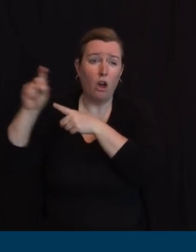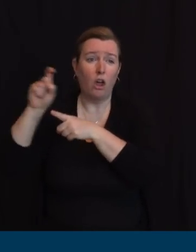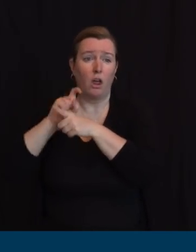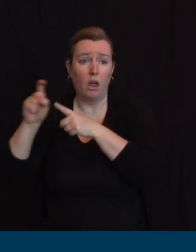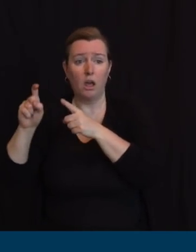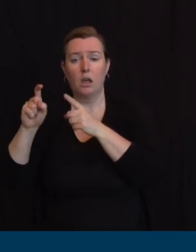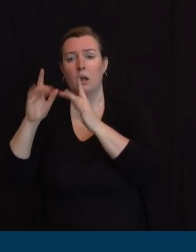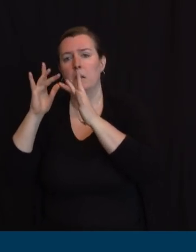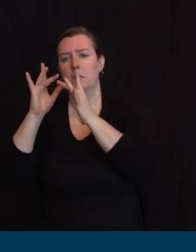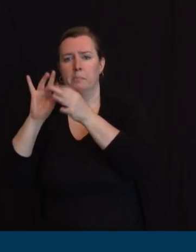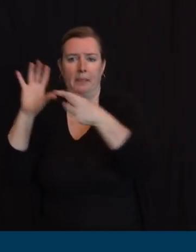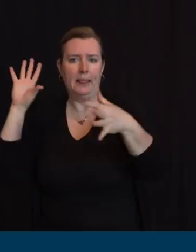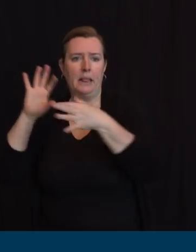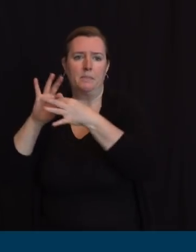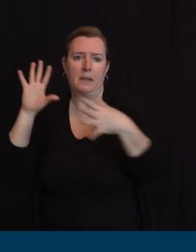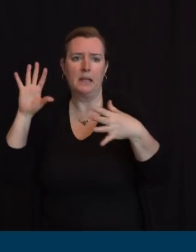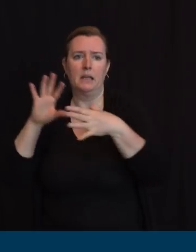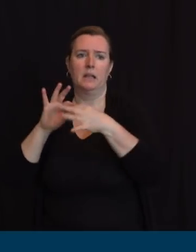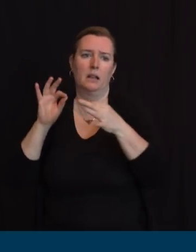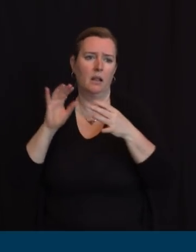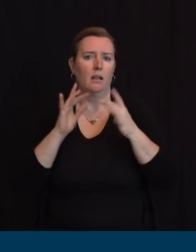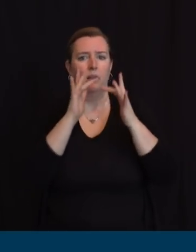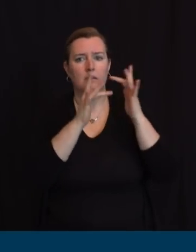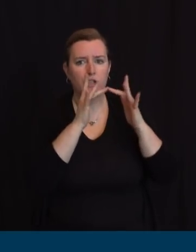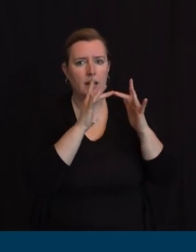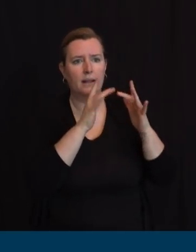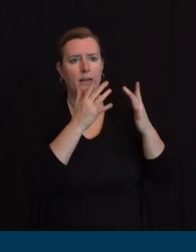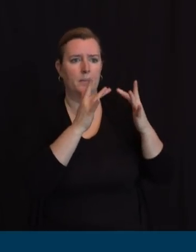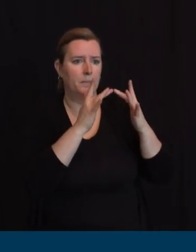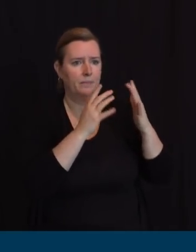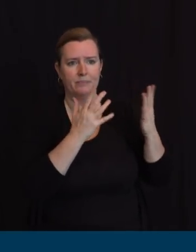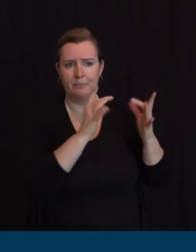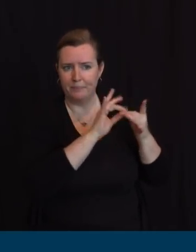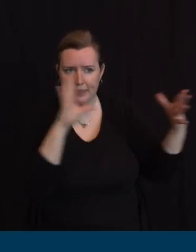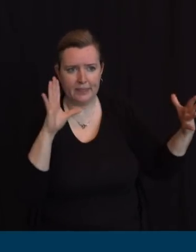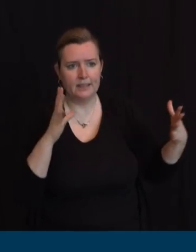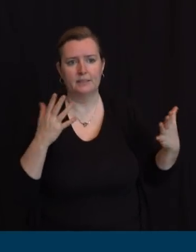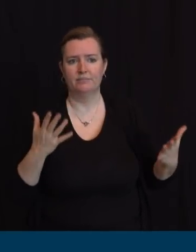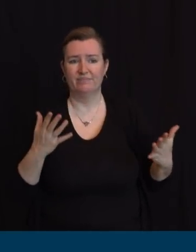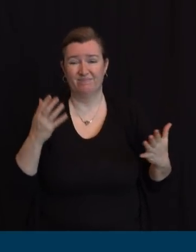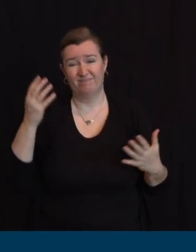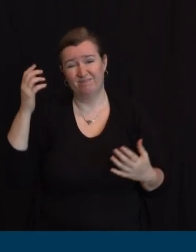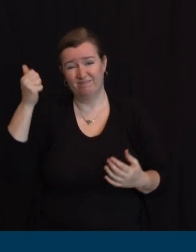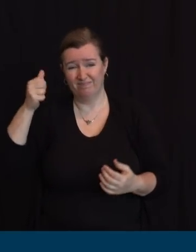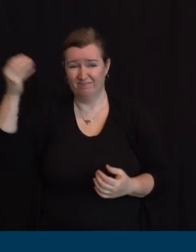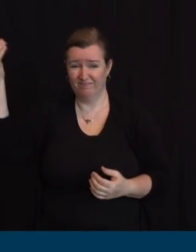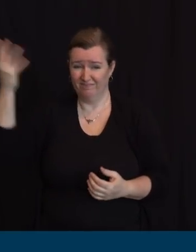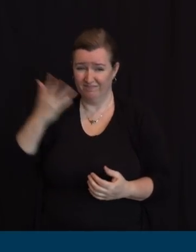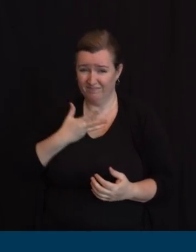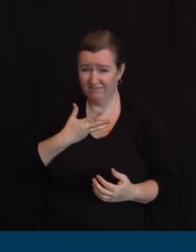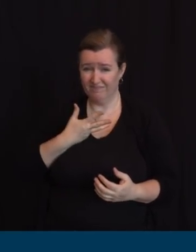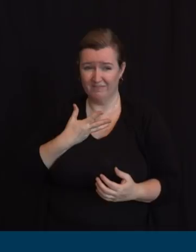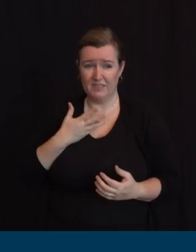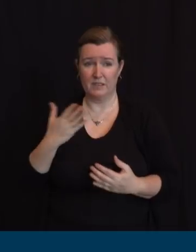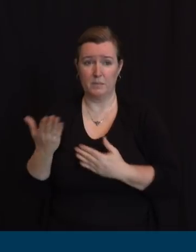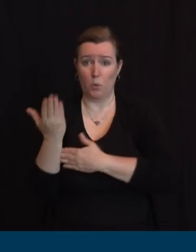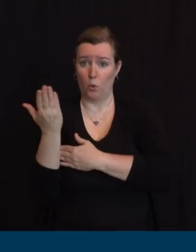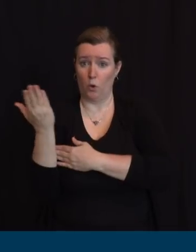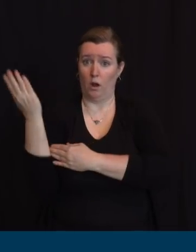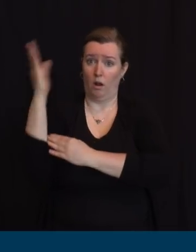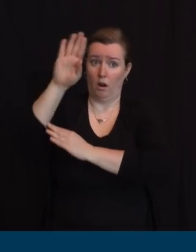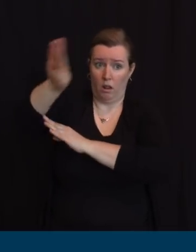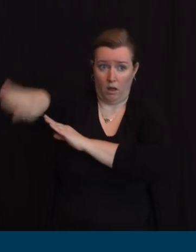advice early in the morning late at night has tended to be a better time to get on the system to at least log on